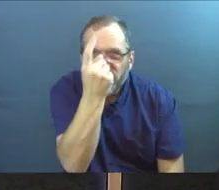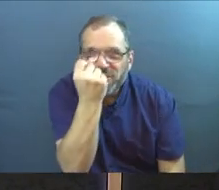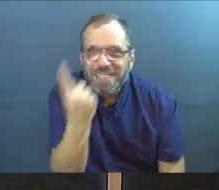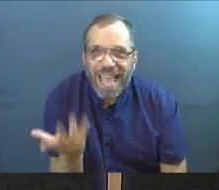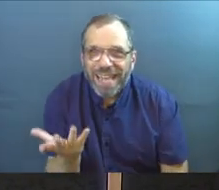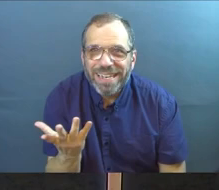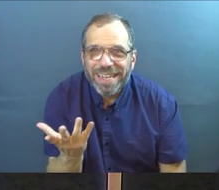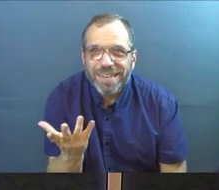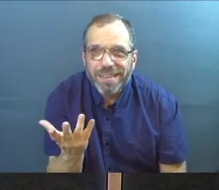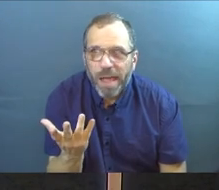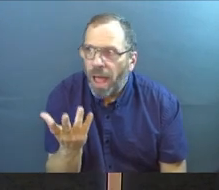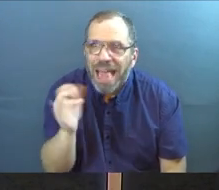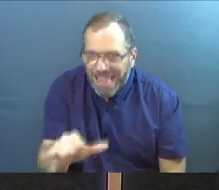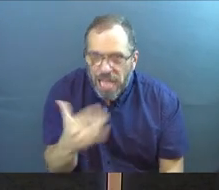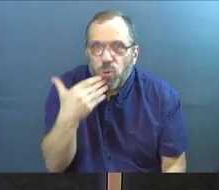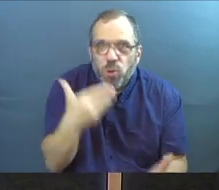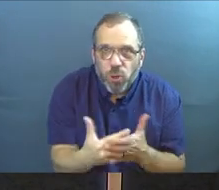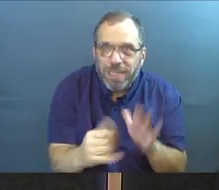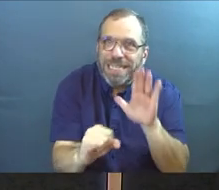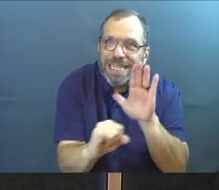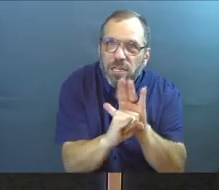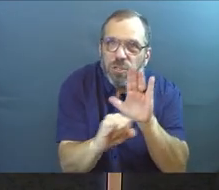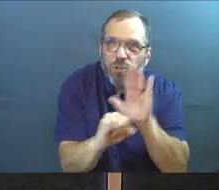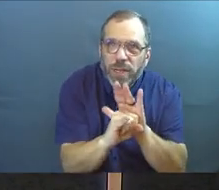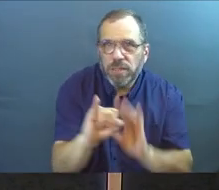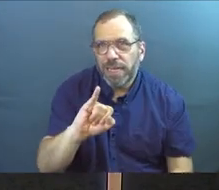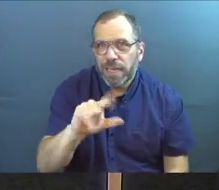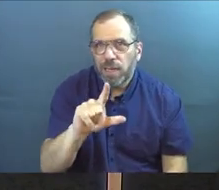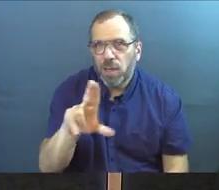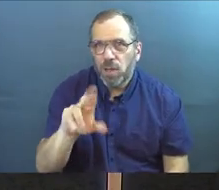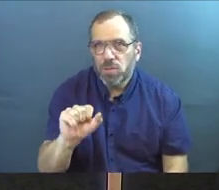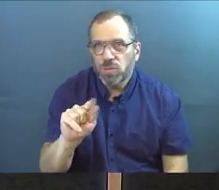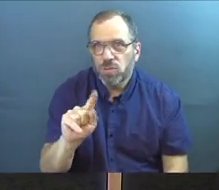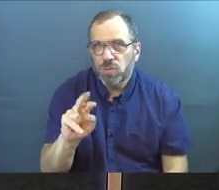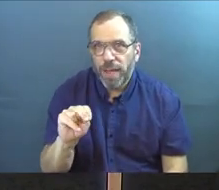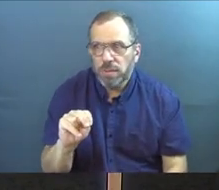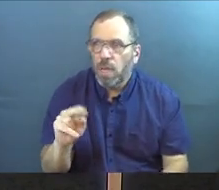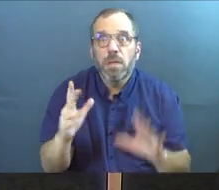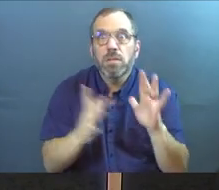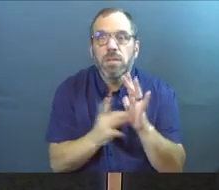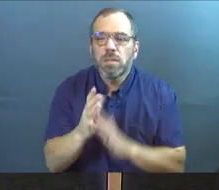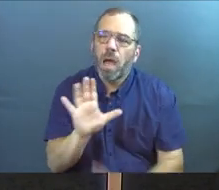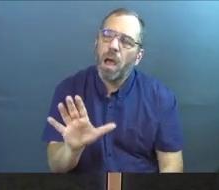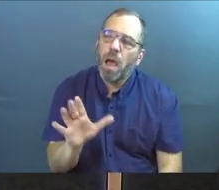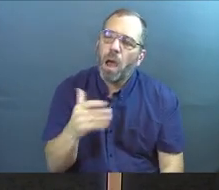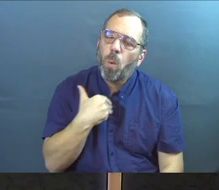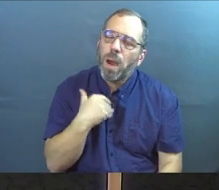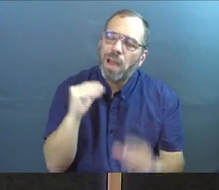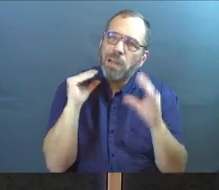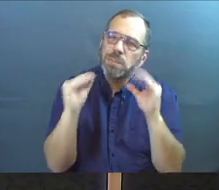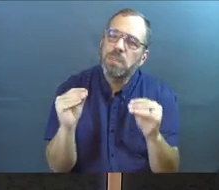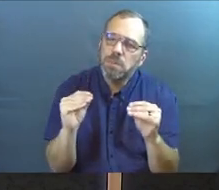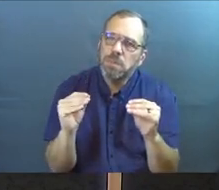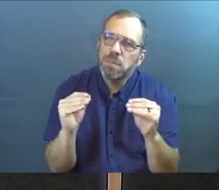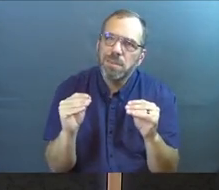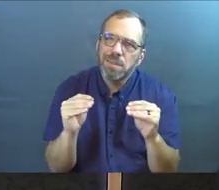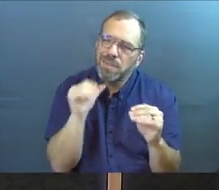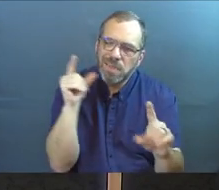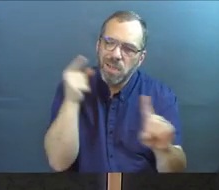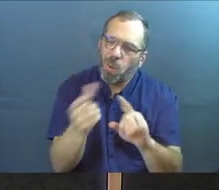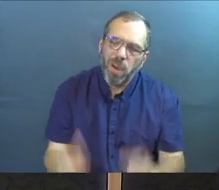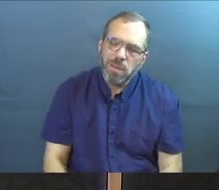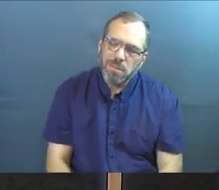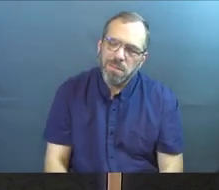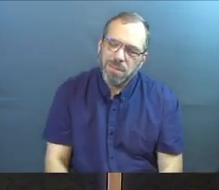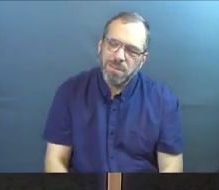access that stuff. Like, that's what a good illustration is, right? Jesus is saying, what I'm teaching, that's not the